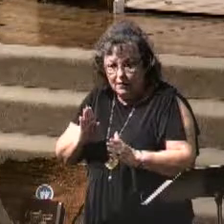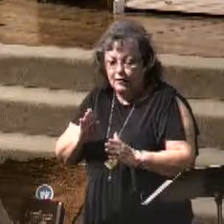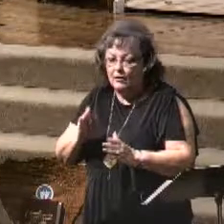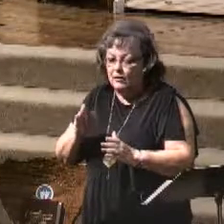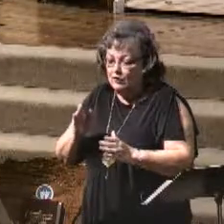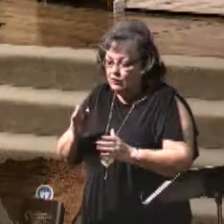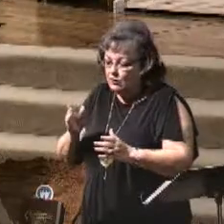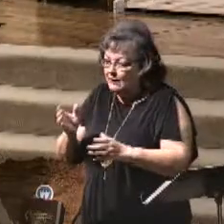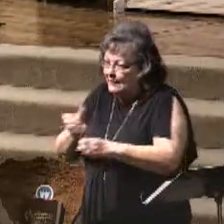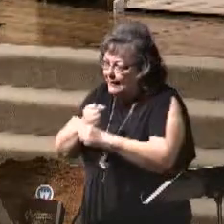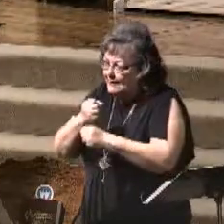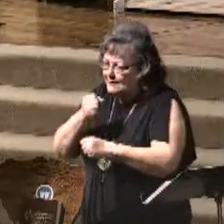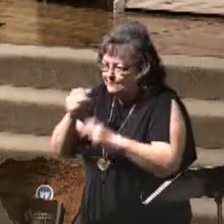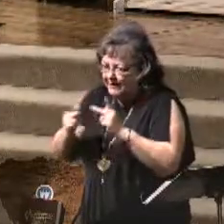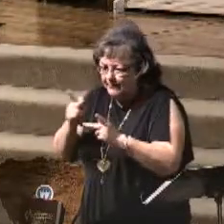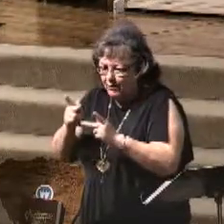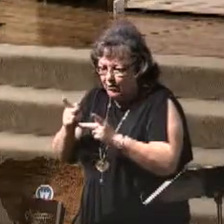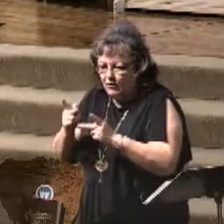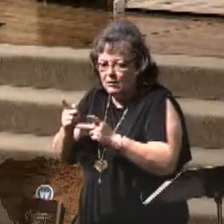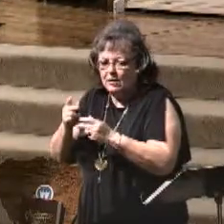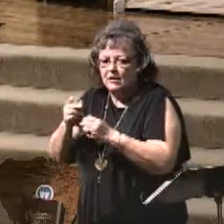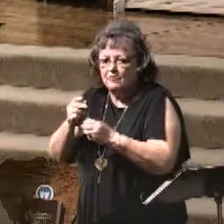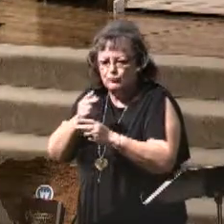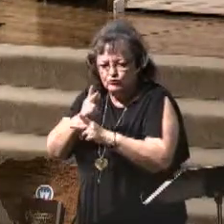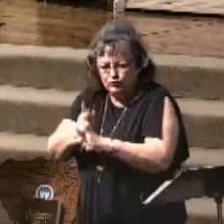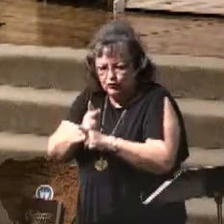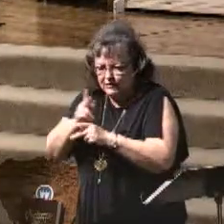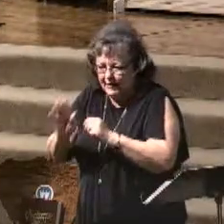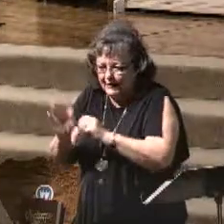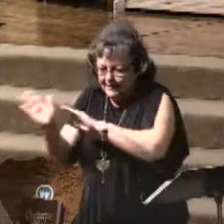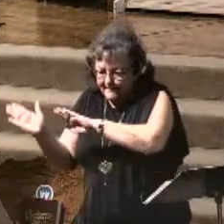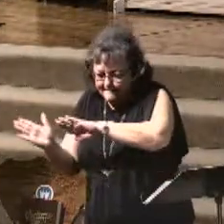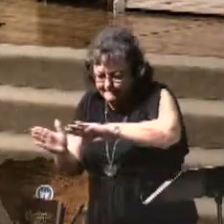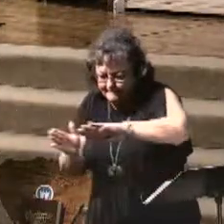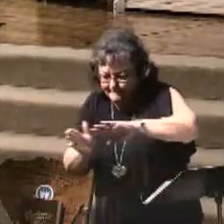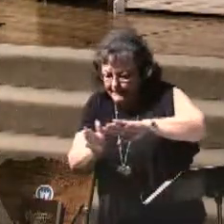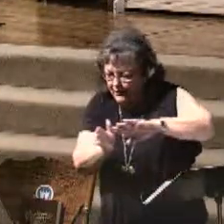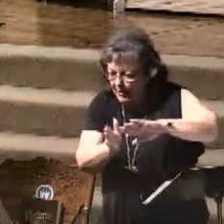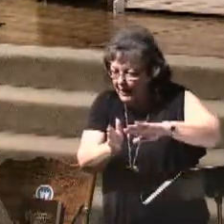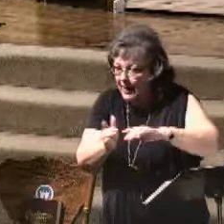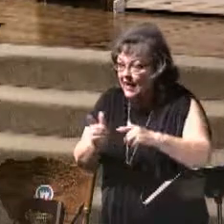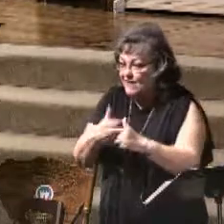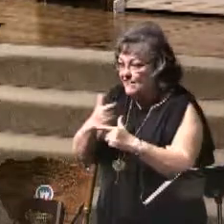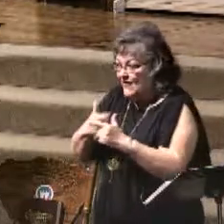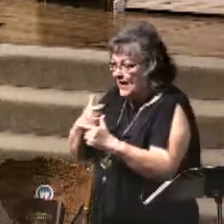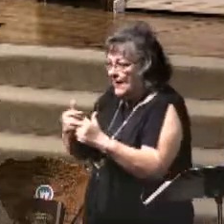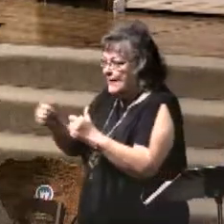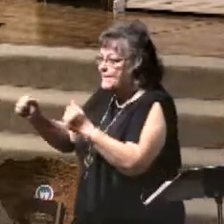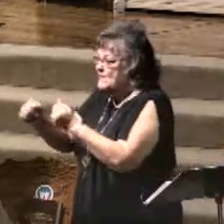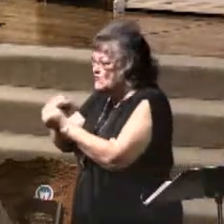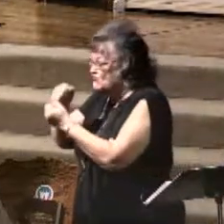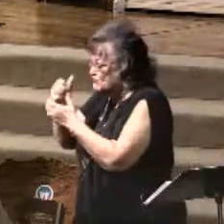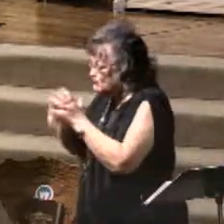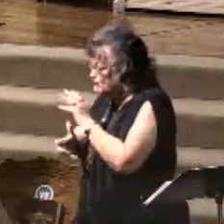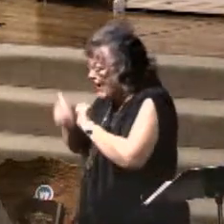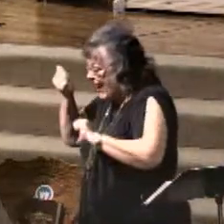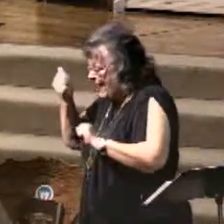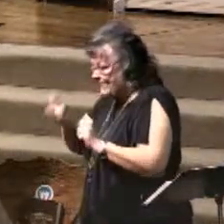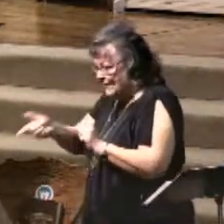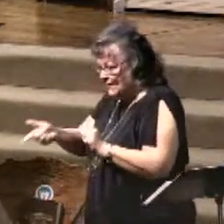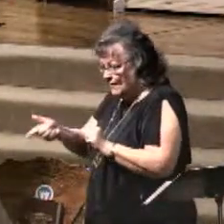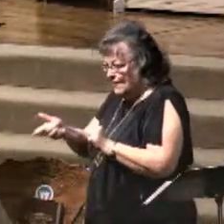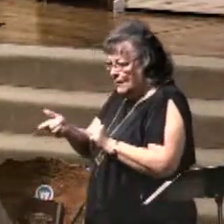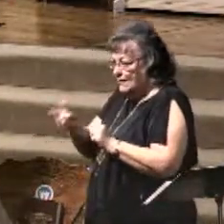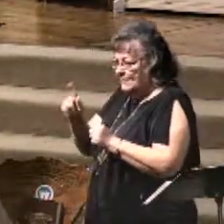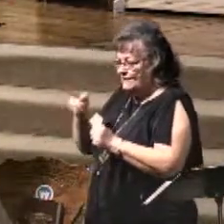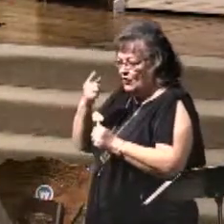His people, out of harm's way, and then He's going to pour out His wrath. And the Bible tells us in 1 Thessalonians that